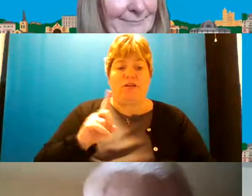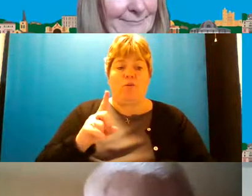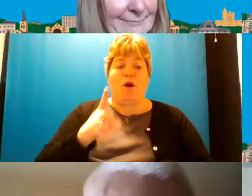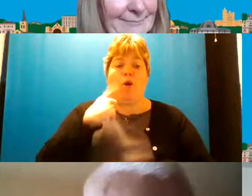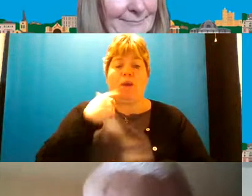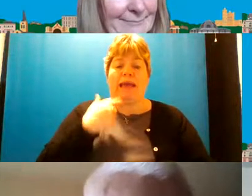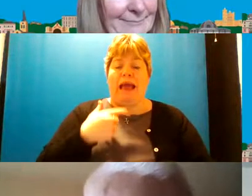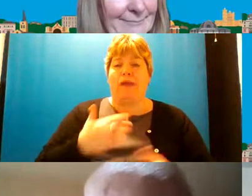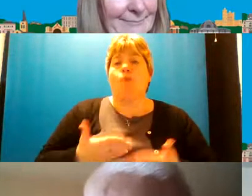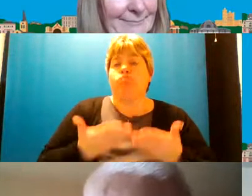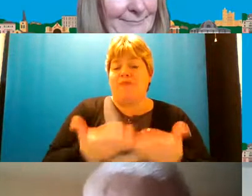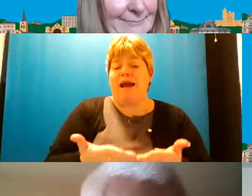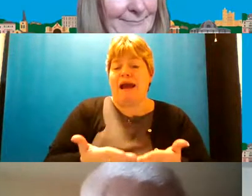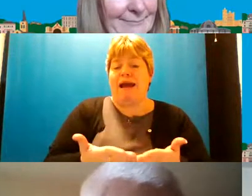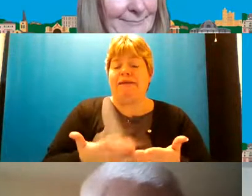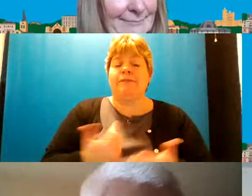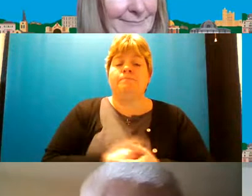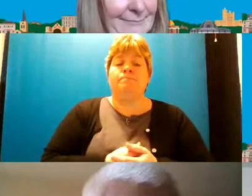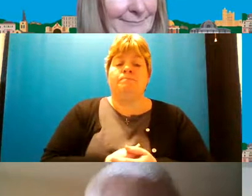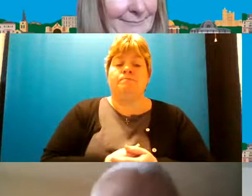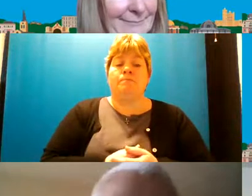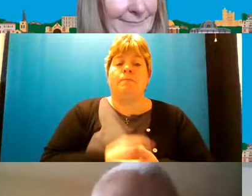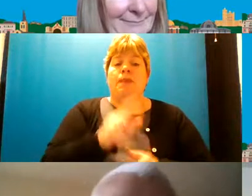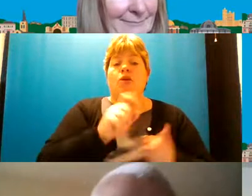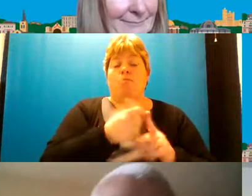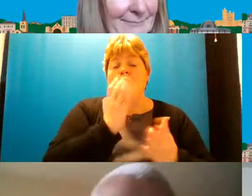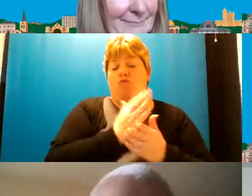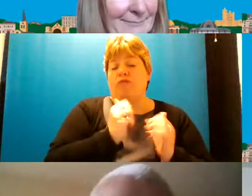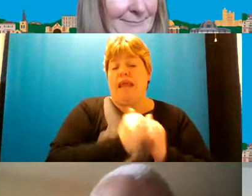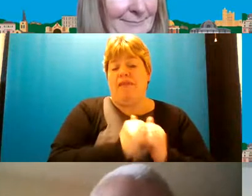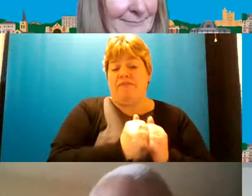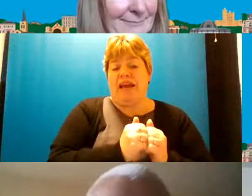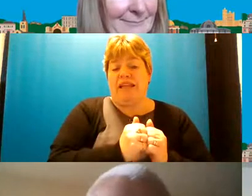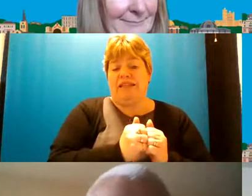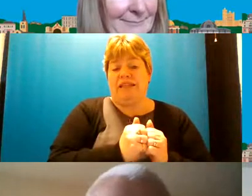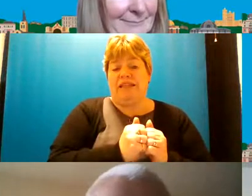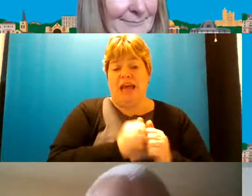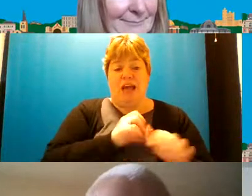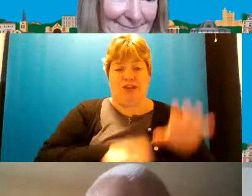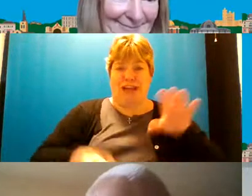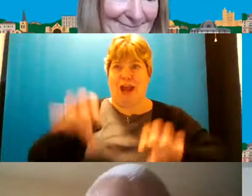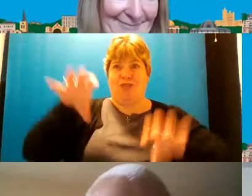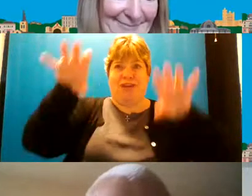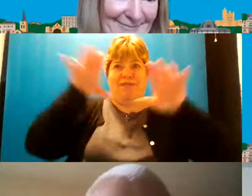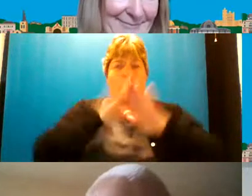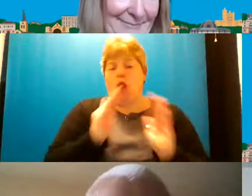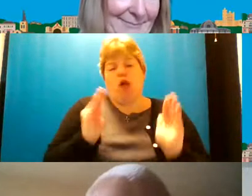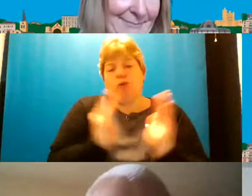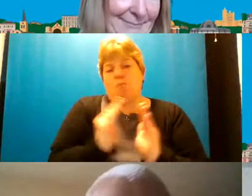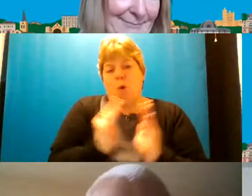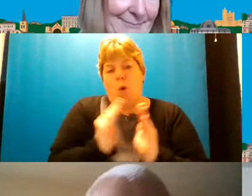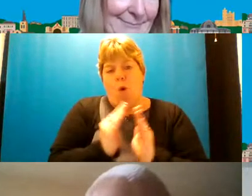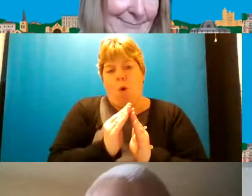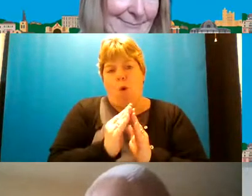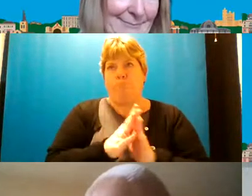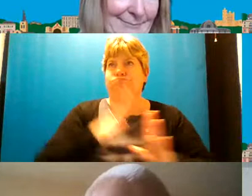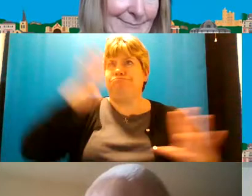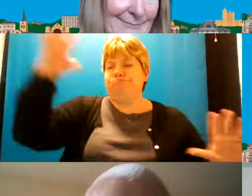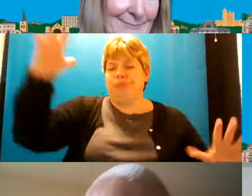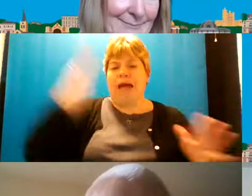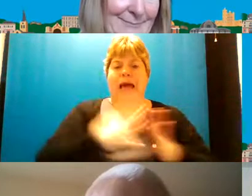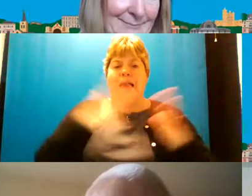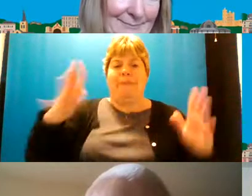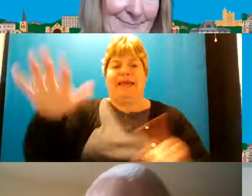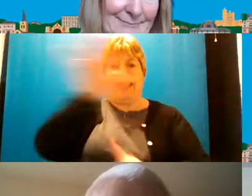provide so i think your point is really by we're not geographically we're not small are we and we have got large patches of